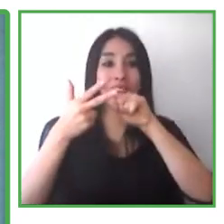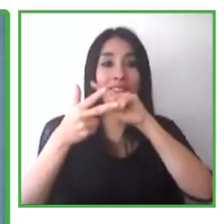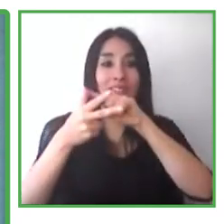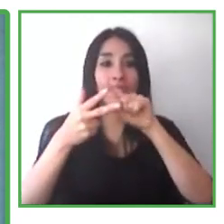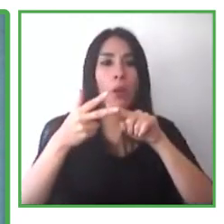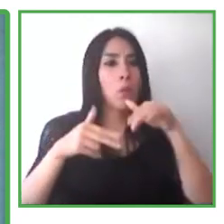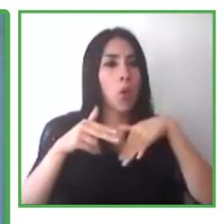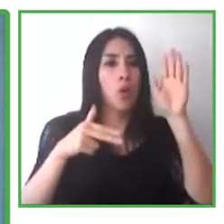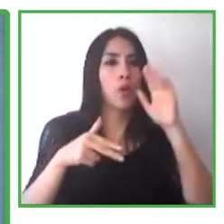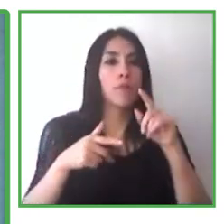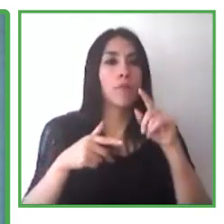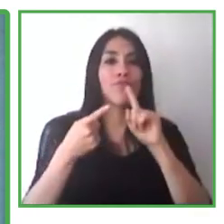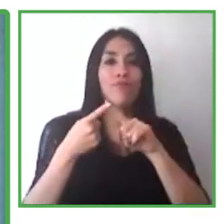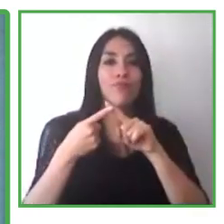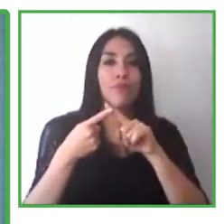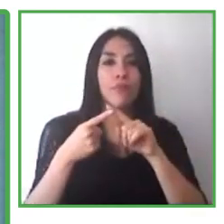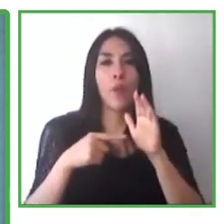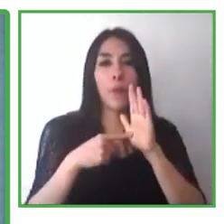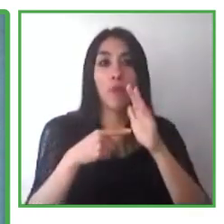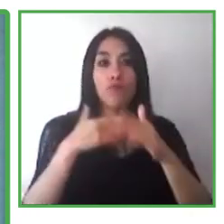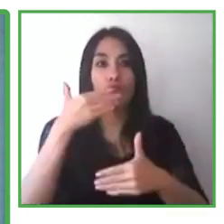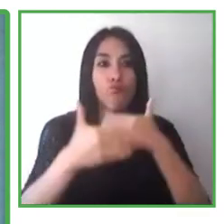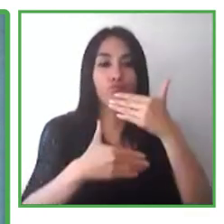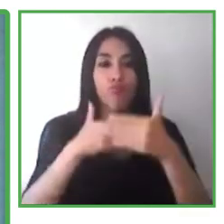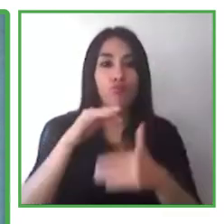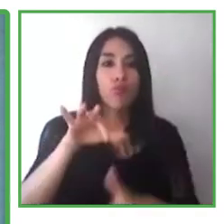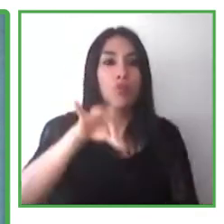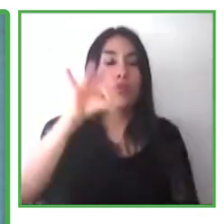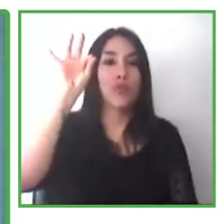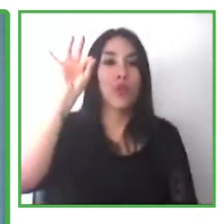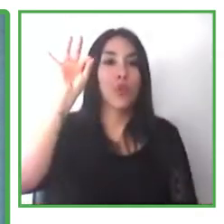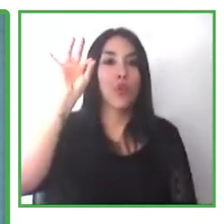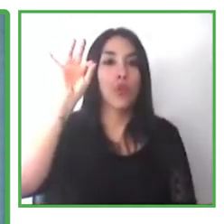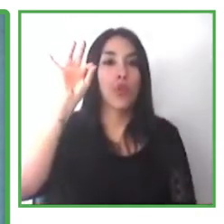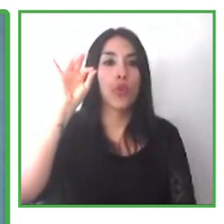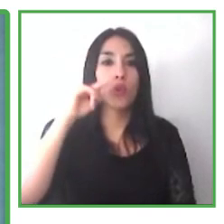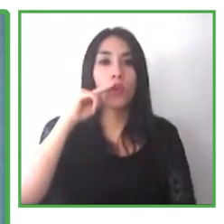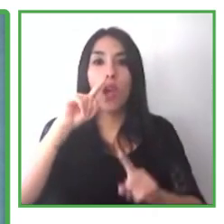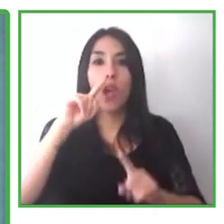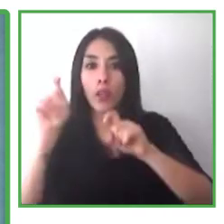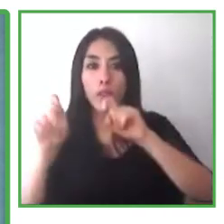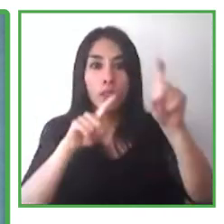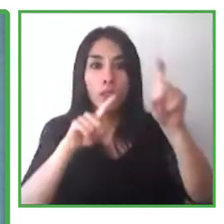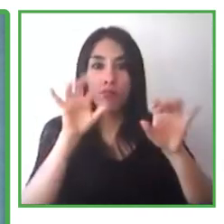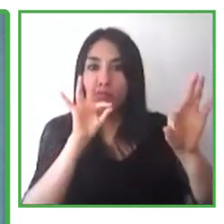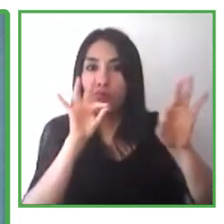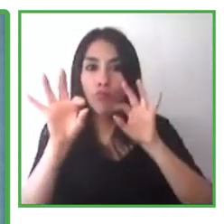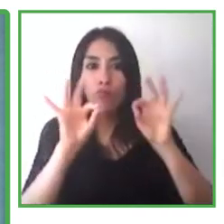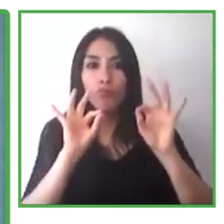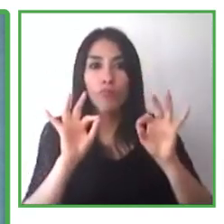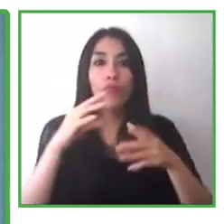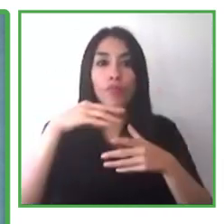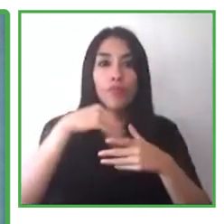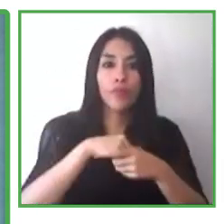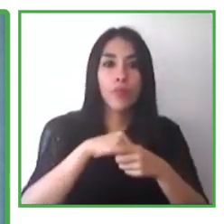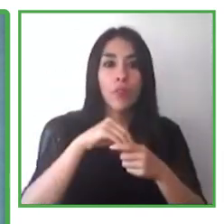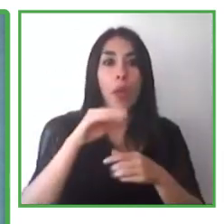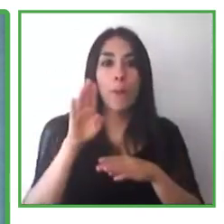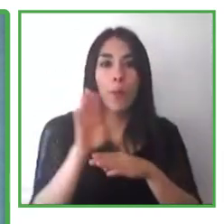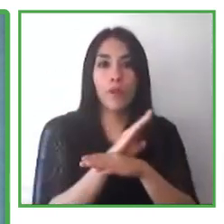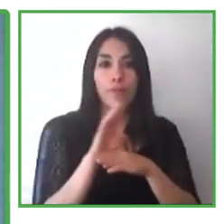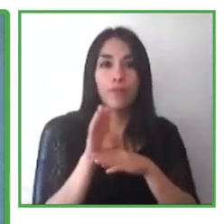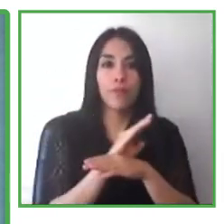within companies are not adapted to the needs of people with an Autism Spectrum profile.